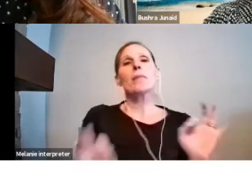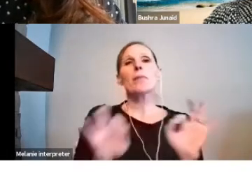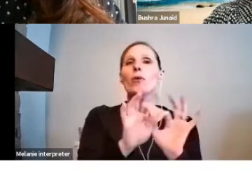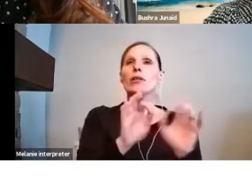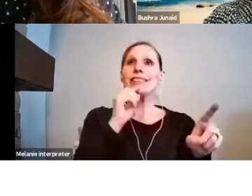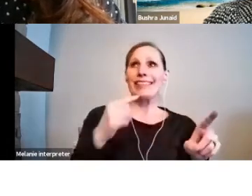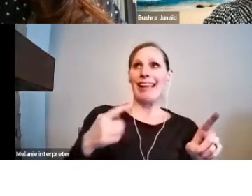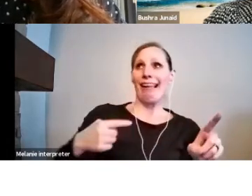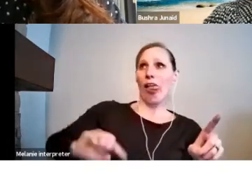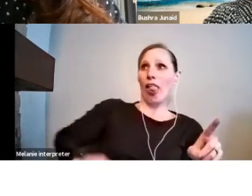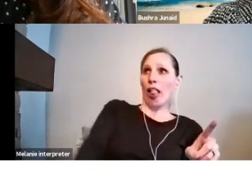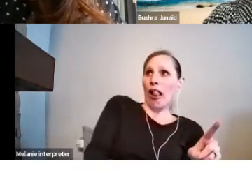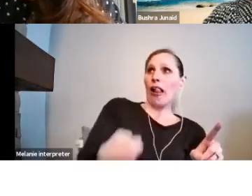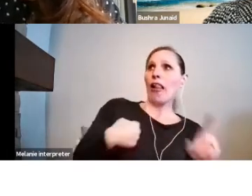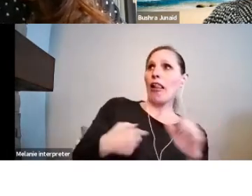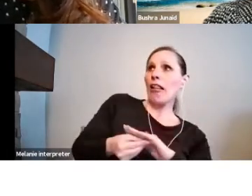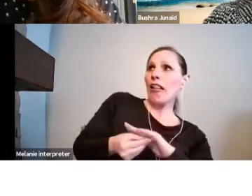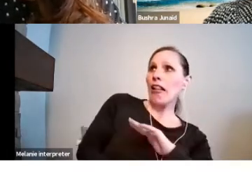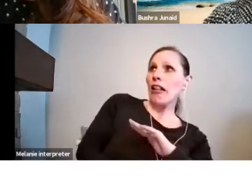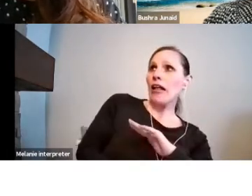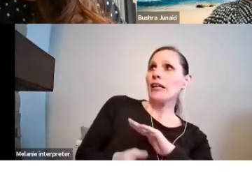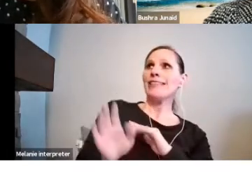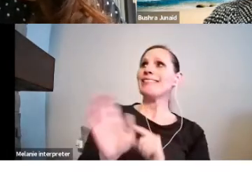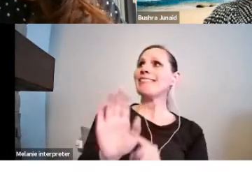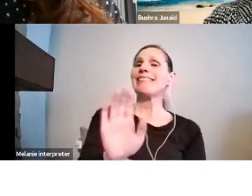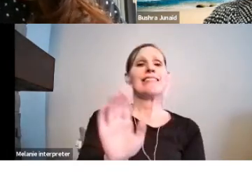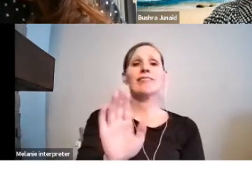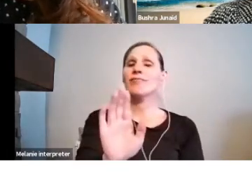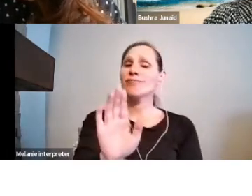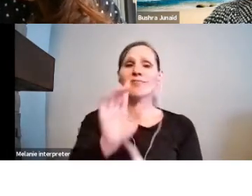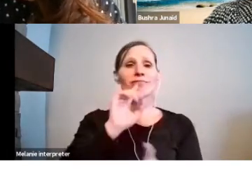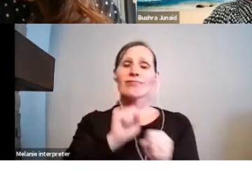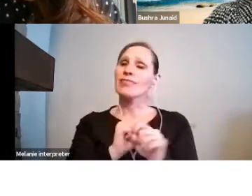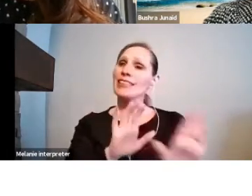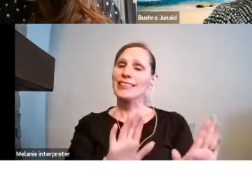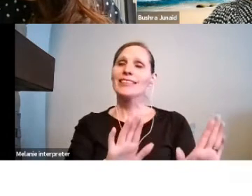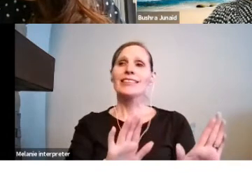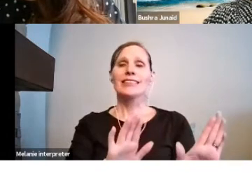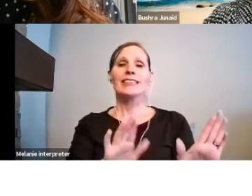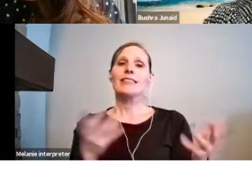take this as a reflection on the importance or the validity of your own work.